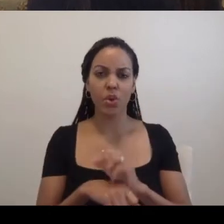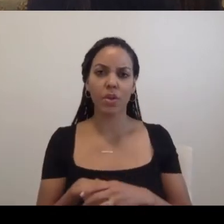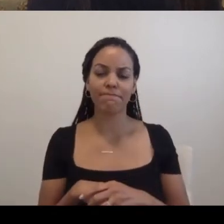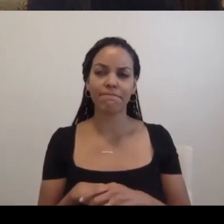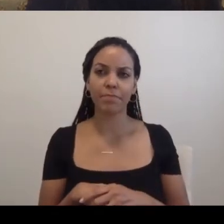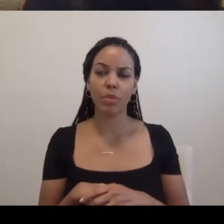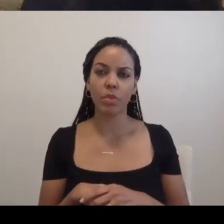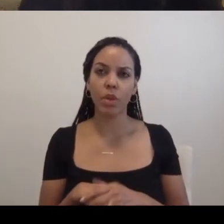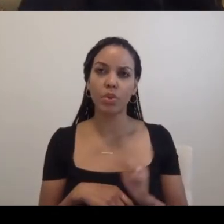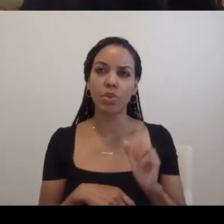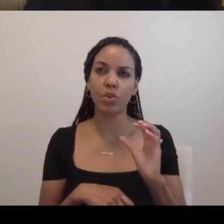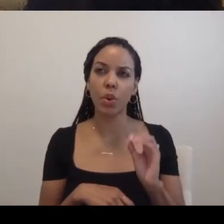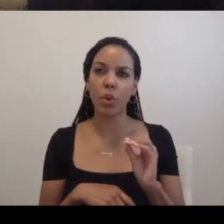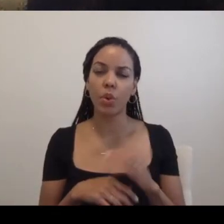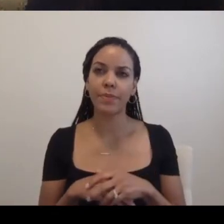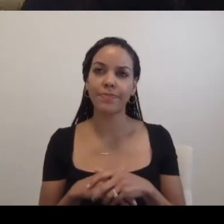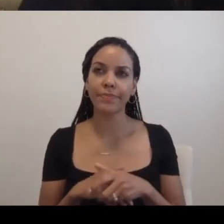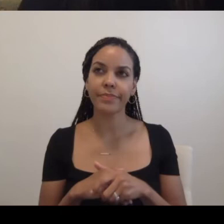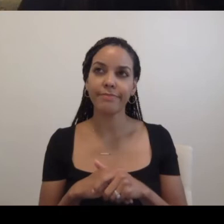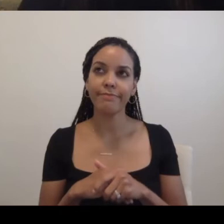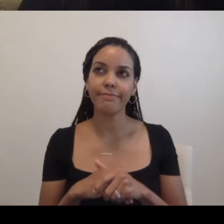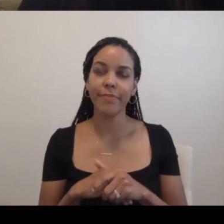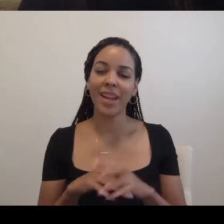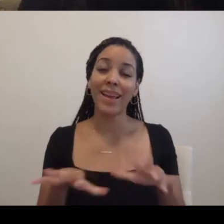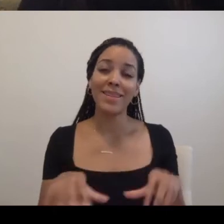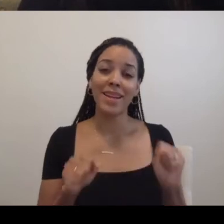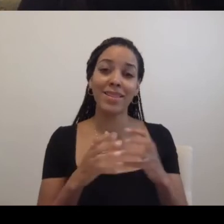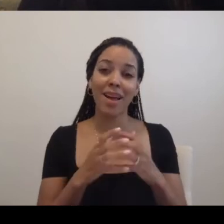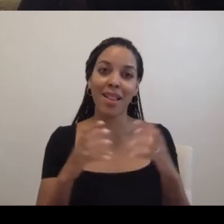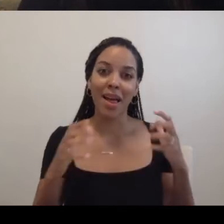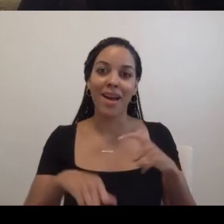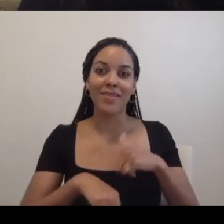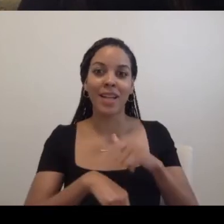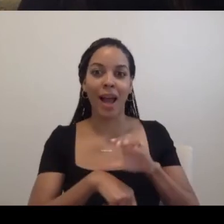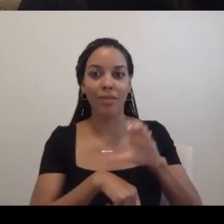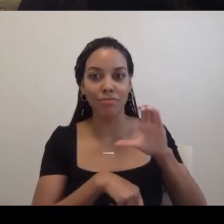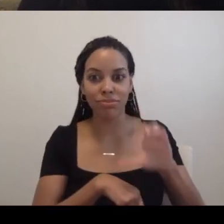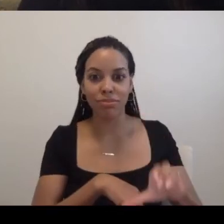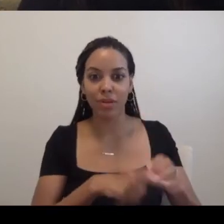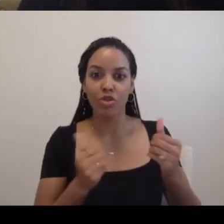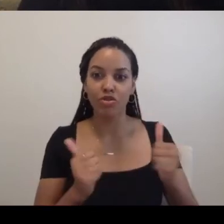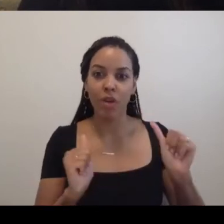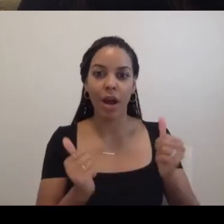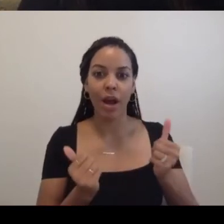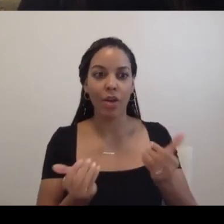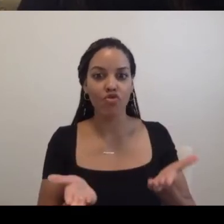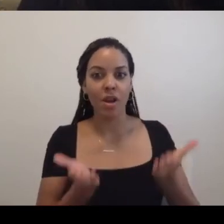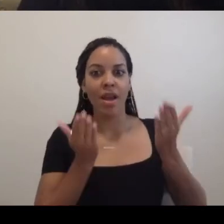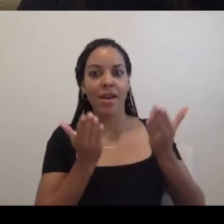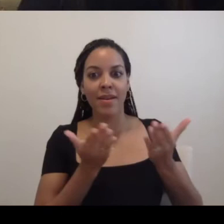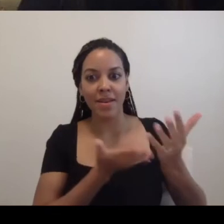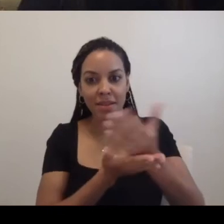So it takes so much time and then trying to raise funding takes so much time